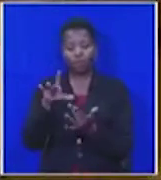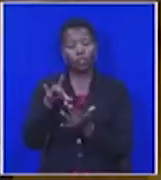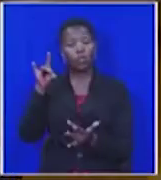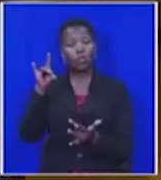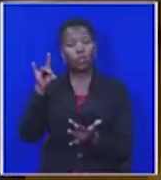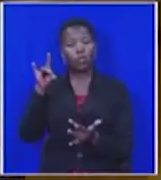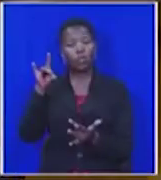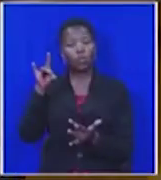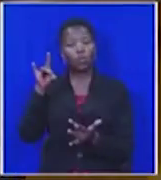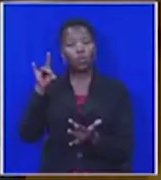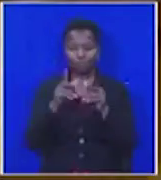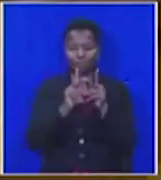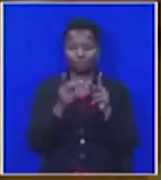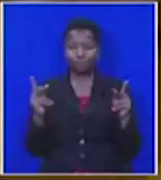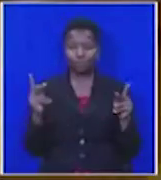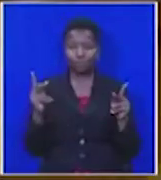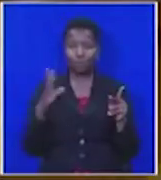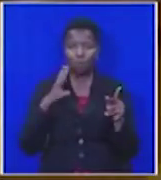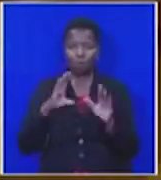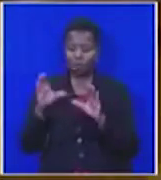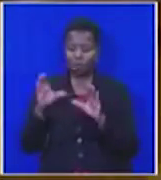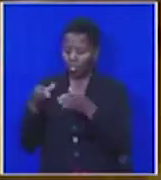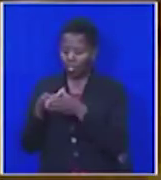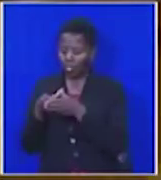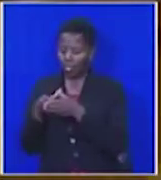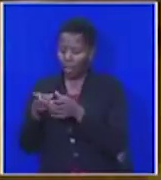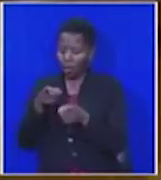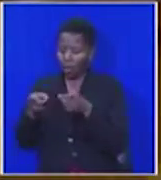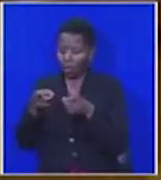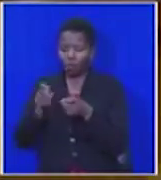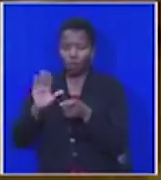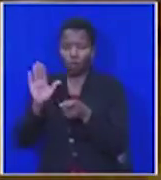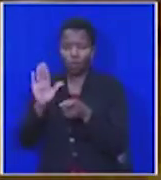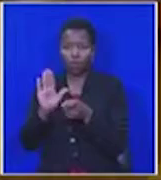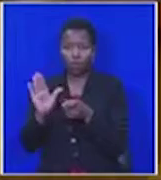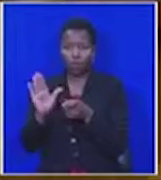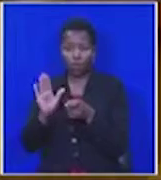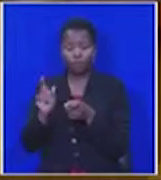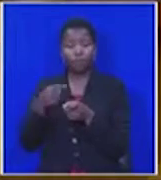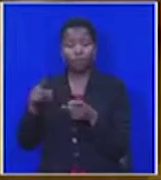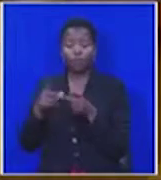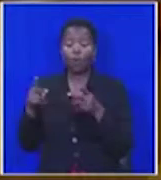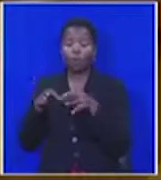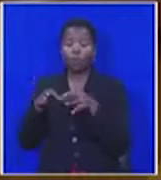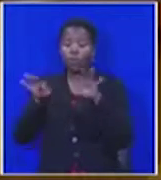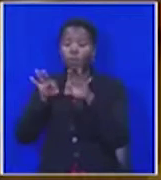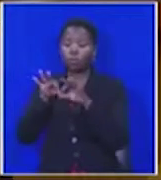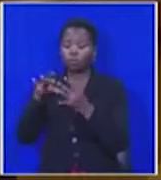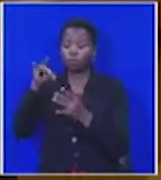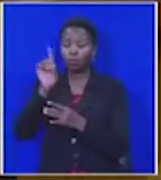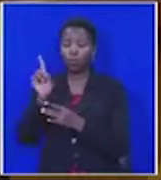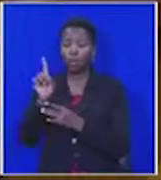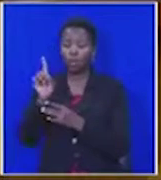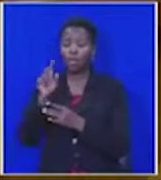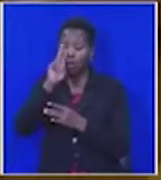over illegitimate minority rule. And they chose, most importantly, a constitutional